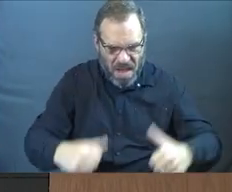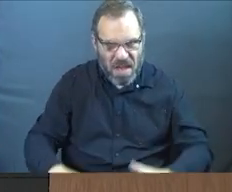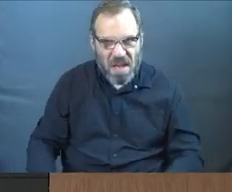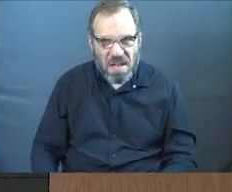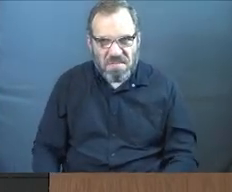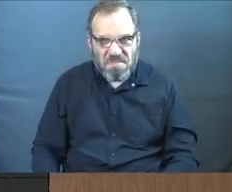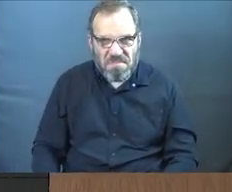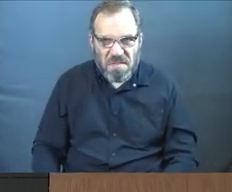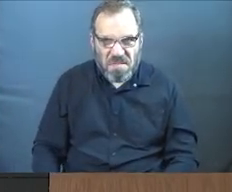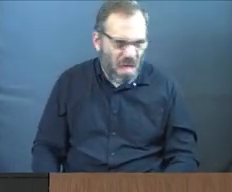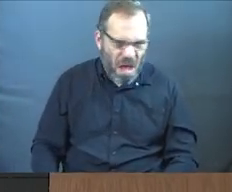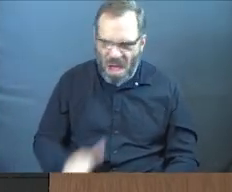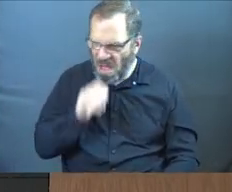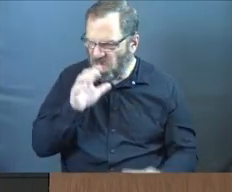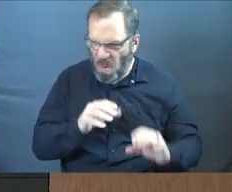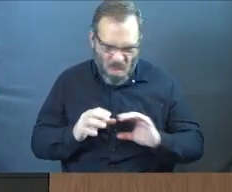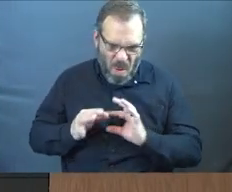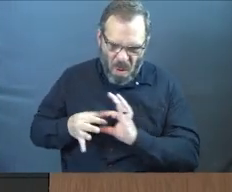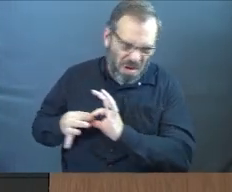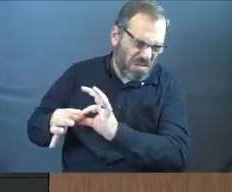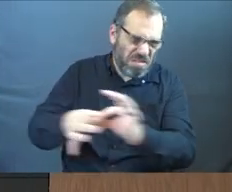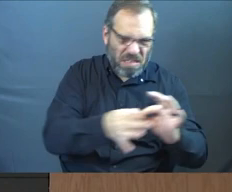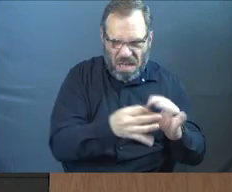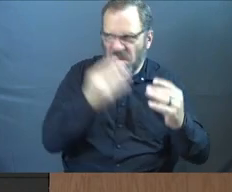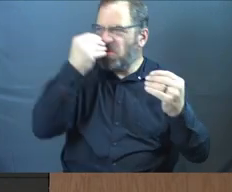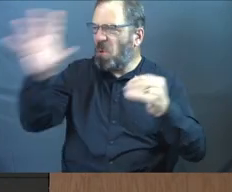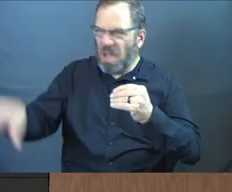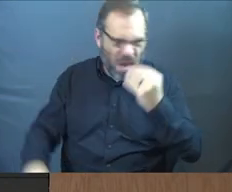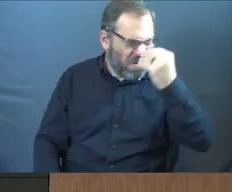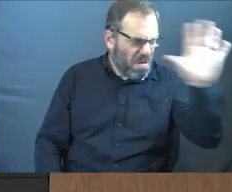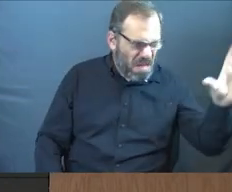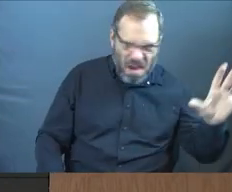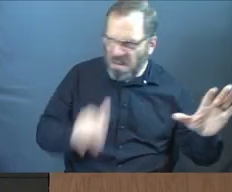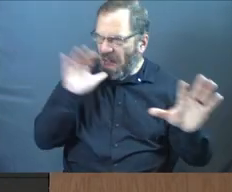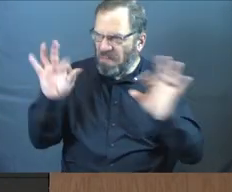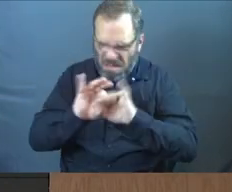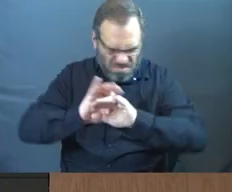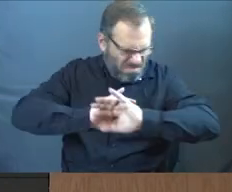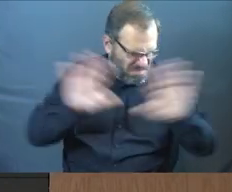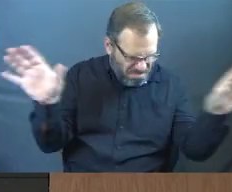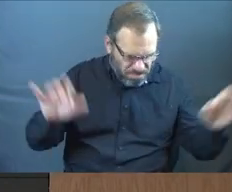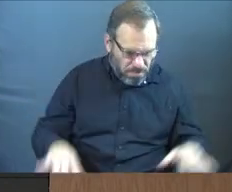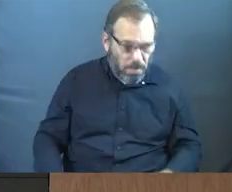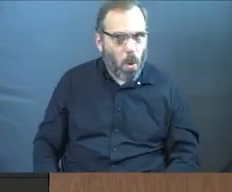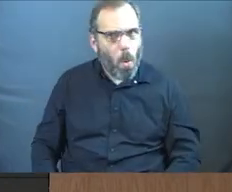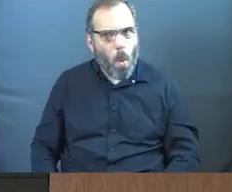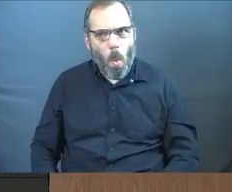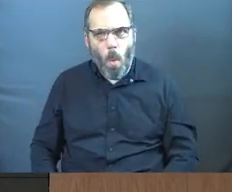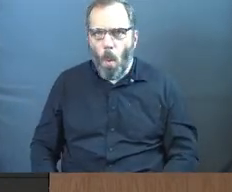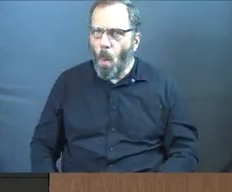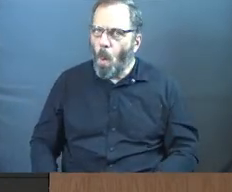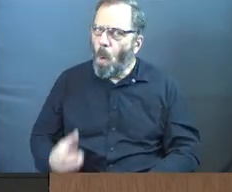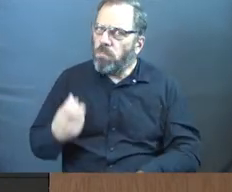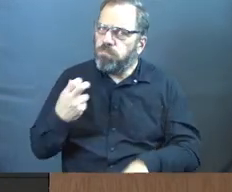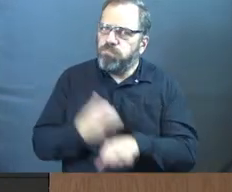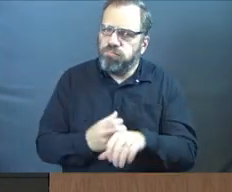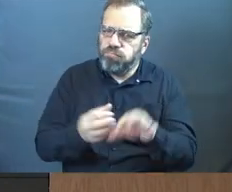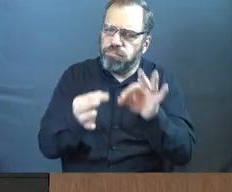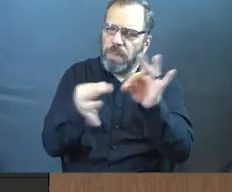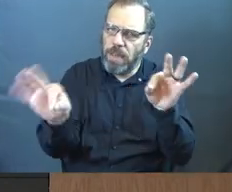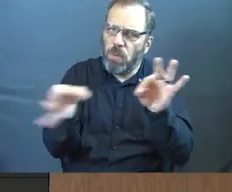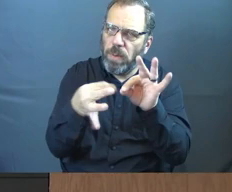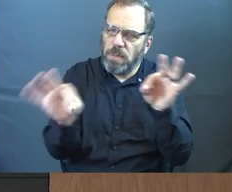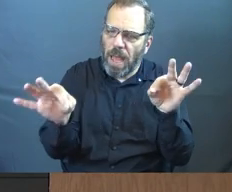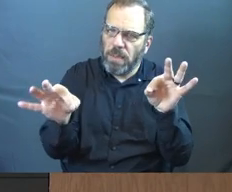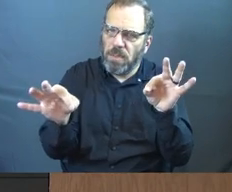Let's not have people be together and care about each other and value each other. This is hard stuff. Our language